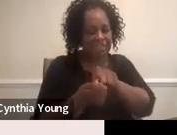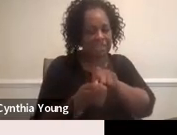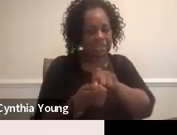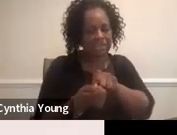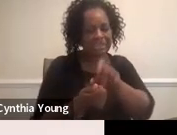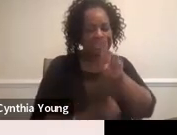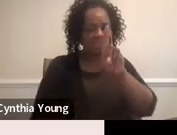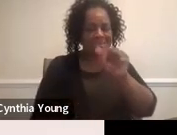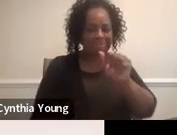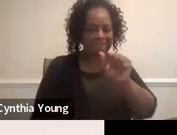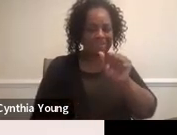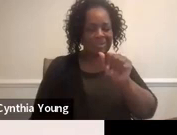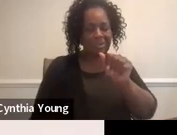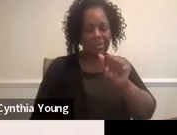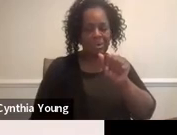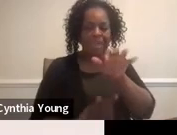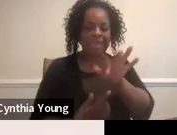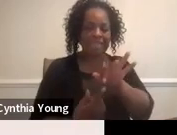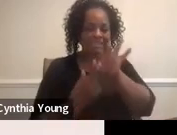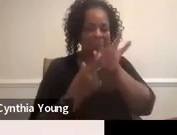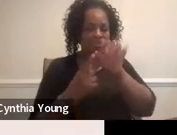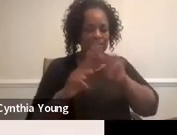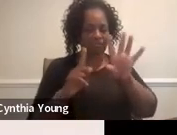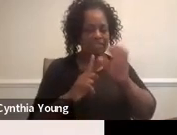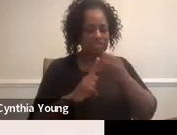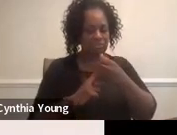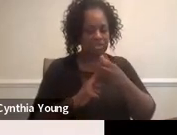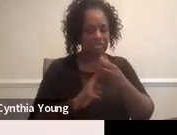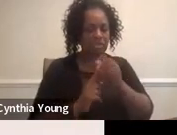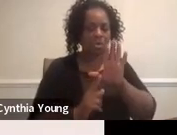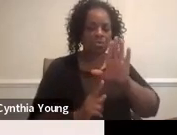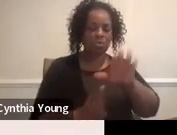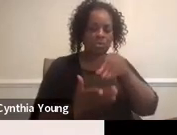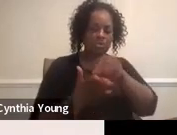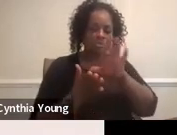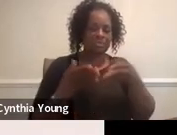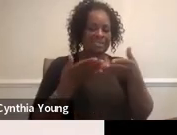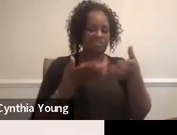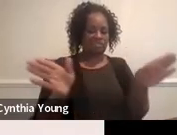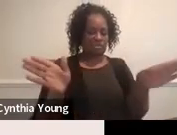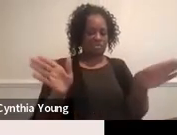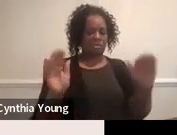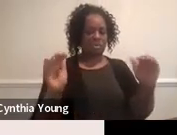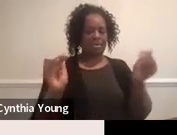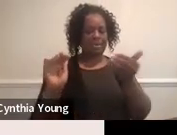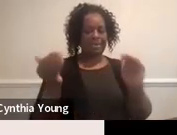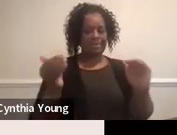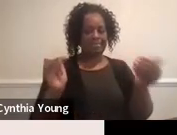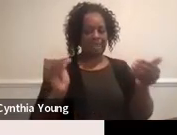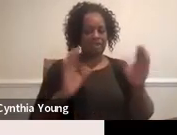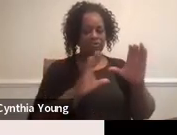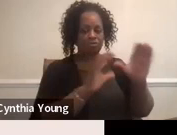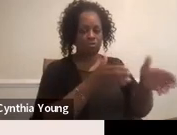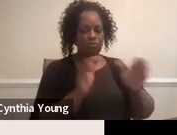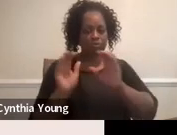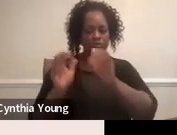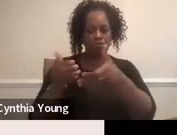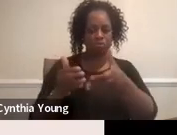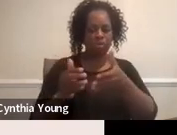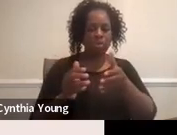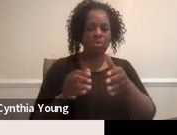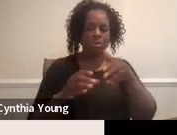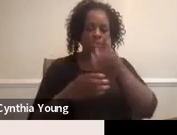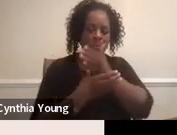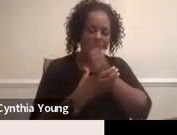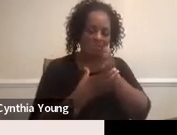disability category than your students with IEPs in general. So you're comparing within your district. We're